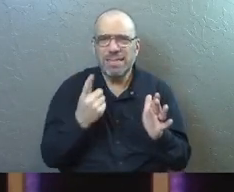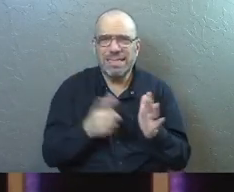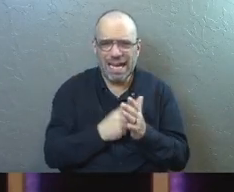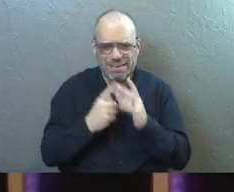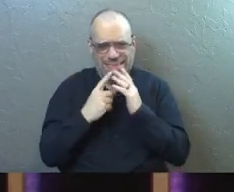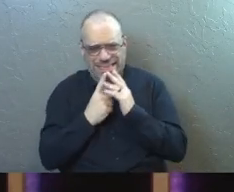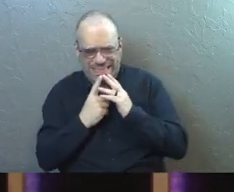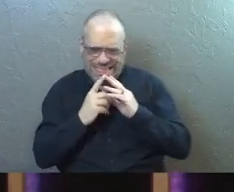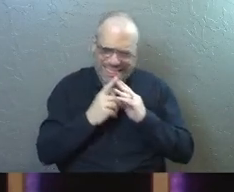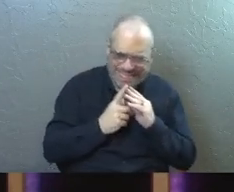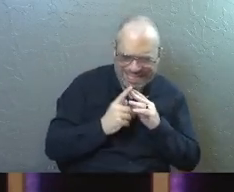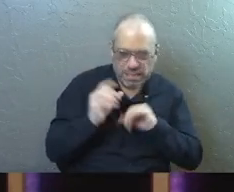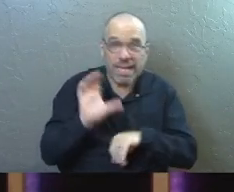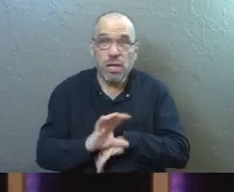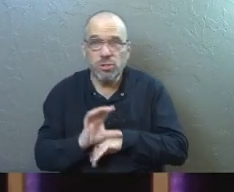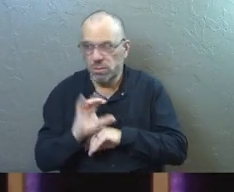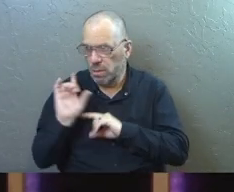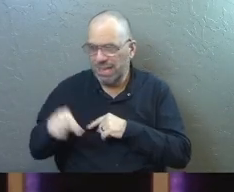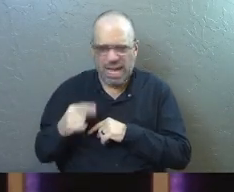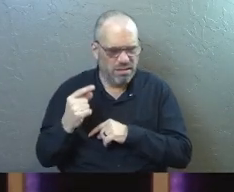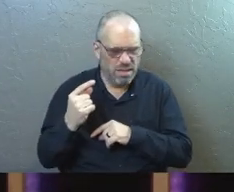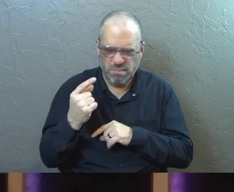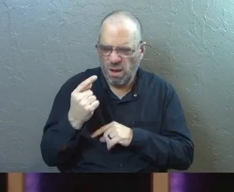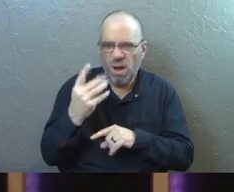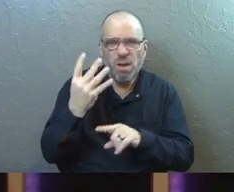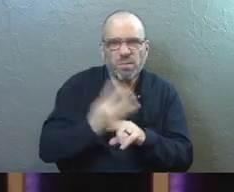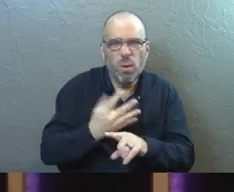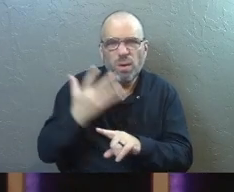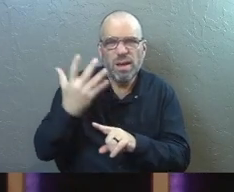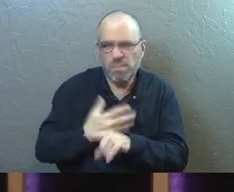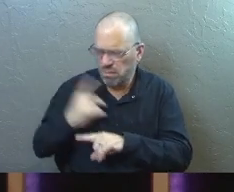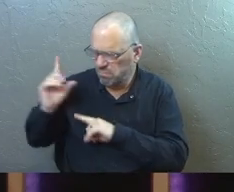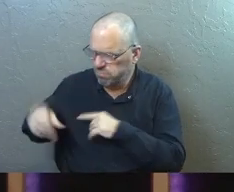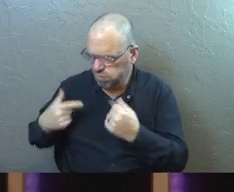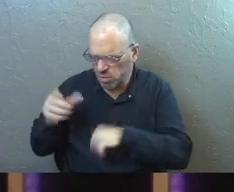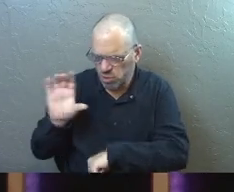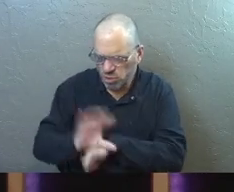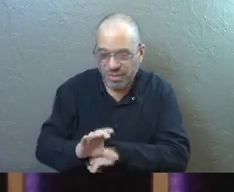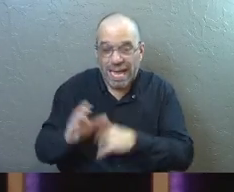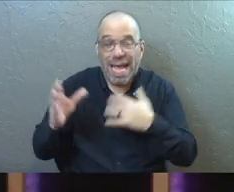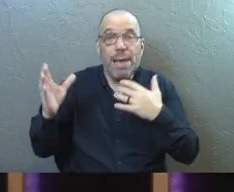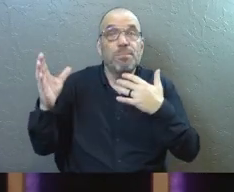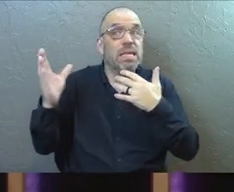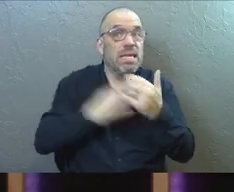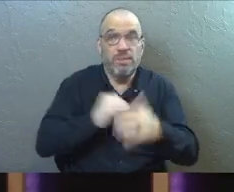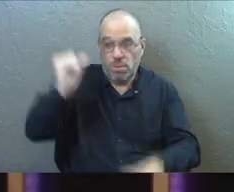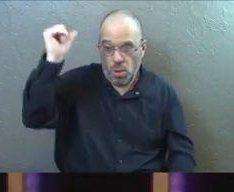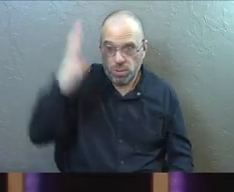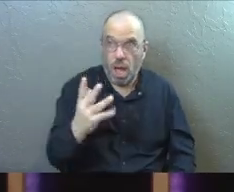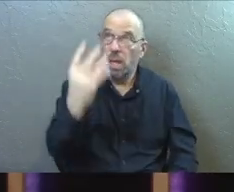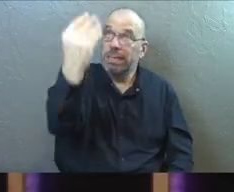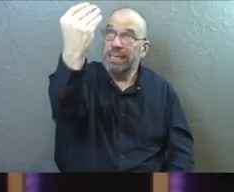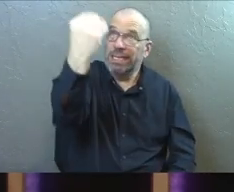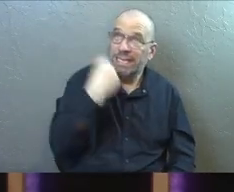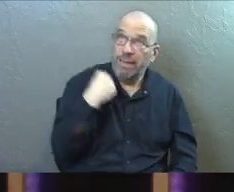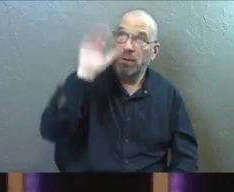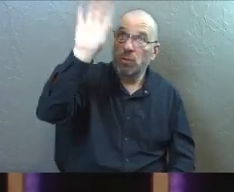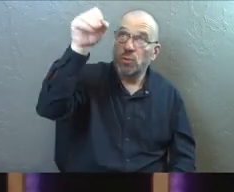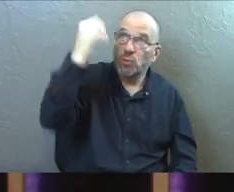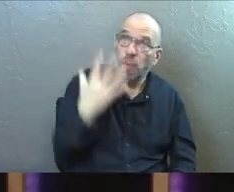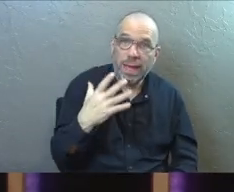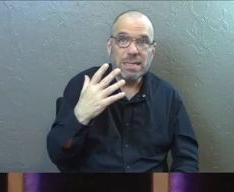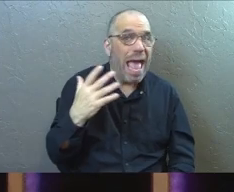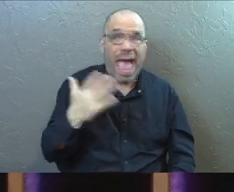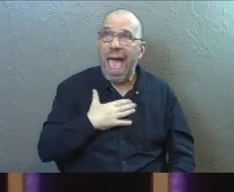wrestling with this as a church, if you've been with us for the last four or five months, we've been wrestling with this idea that even though God has given us his grace